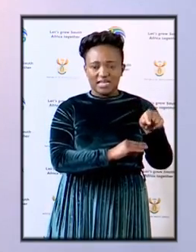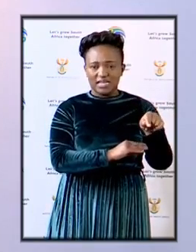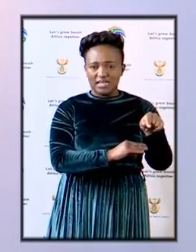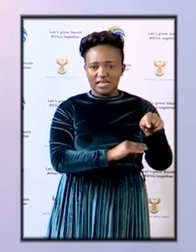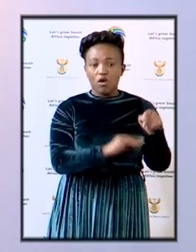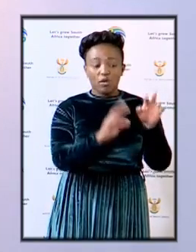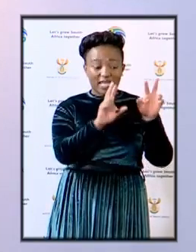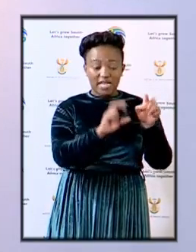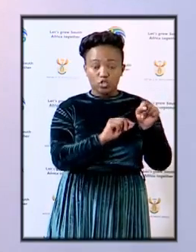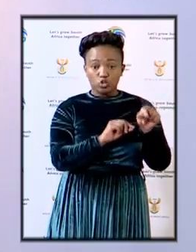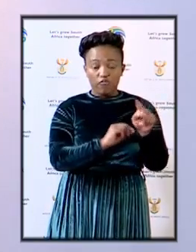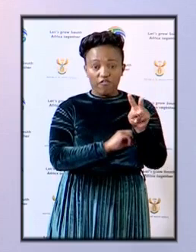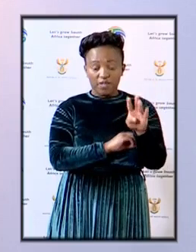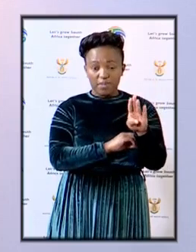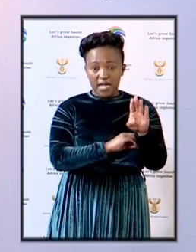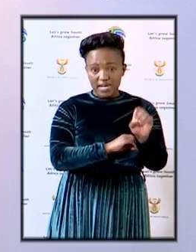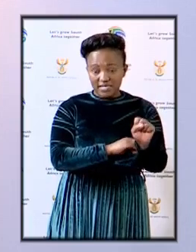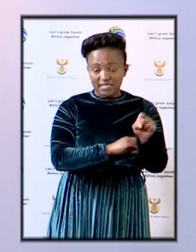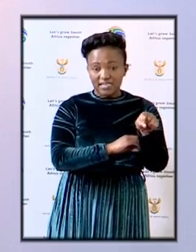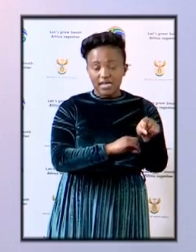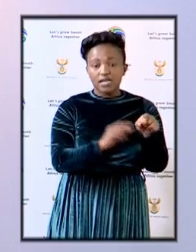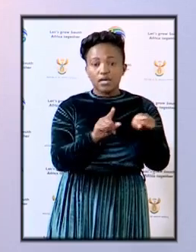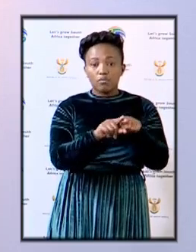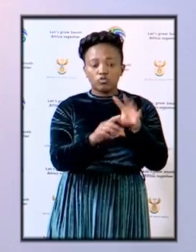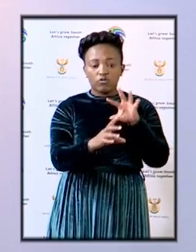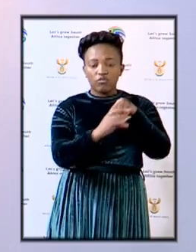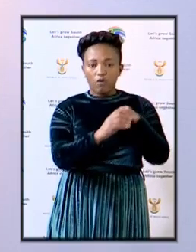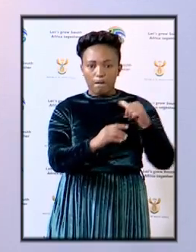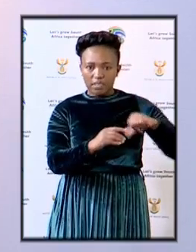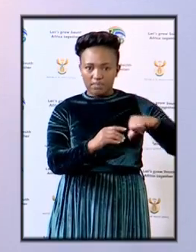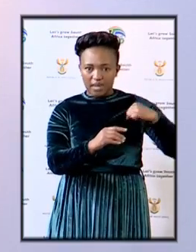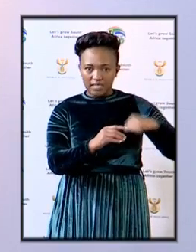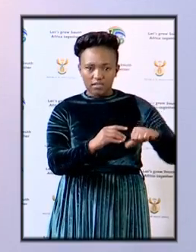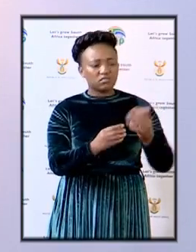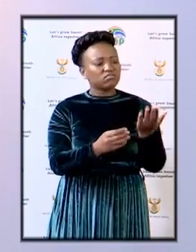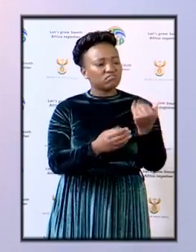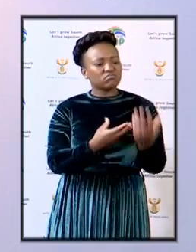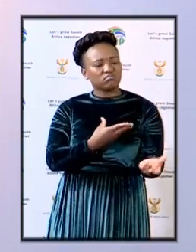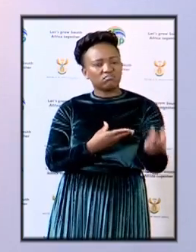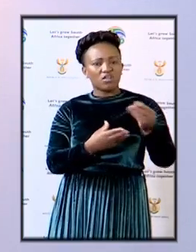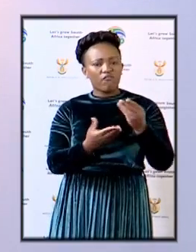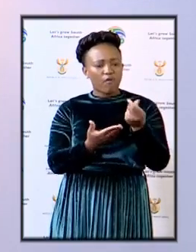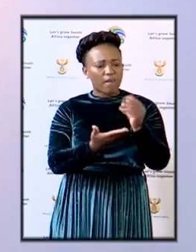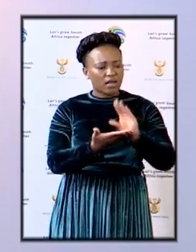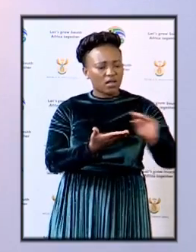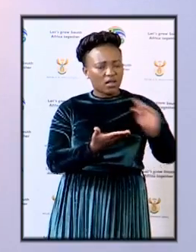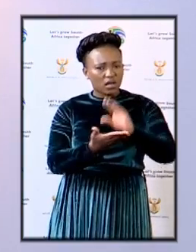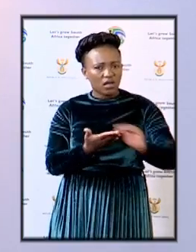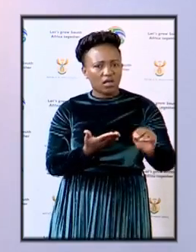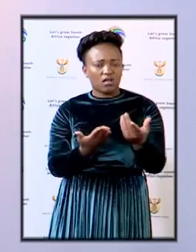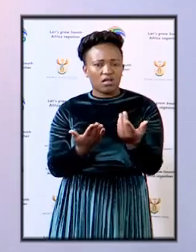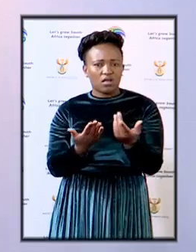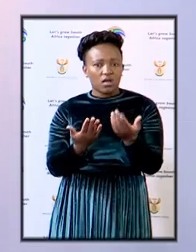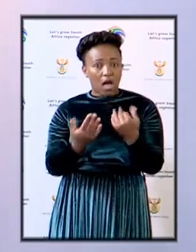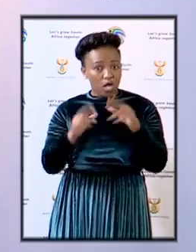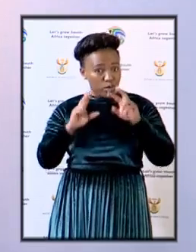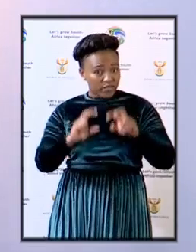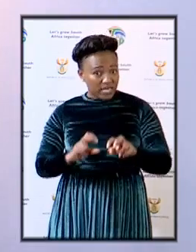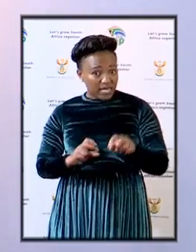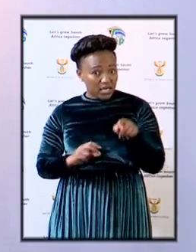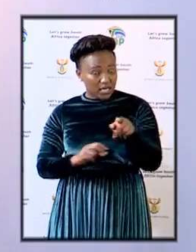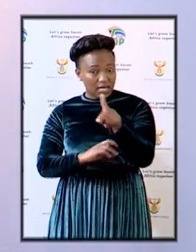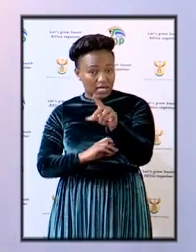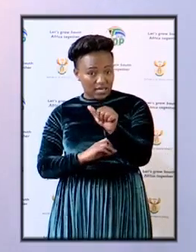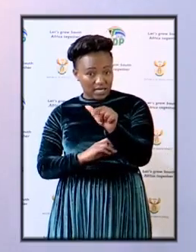suspension on this matter of vds and getting municipalities to invest into this mutual bank are you investigating denning caesar